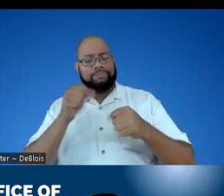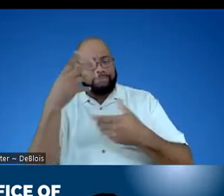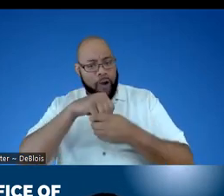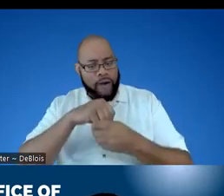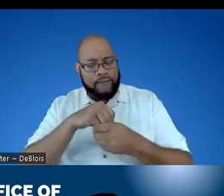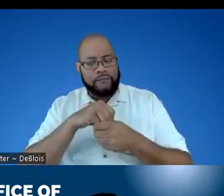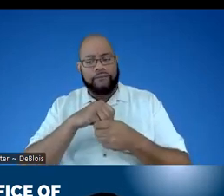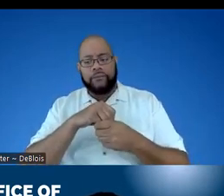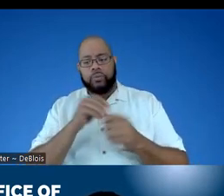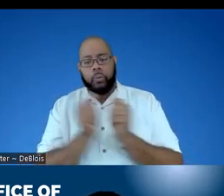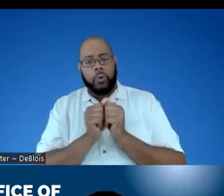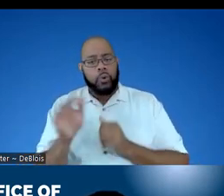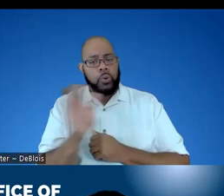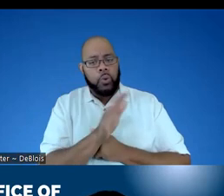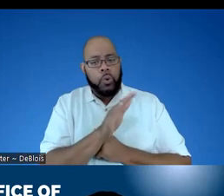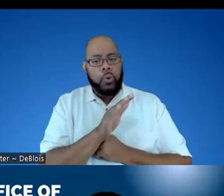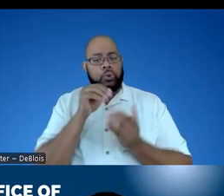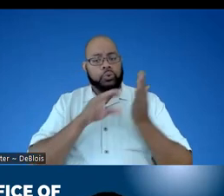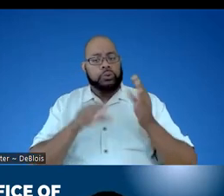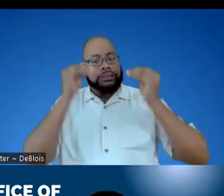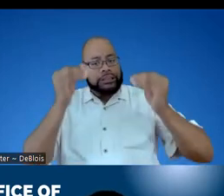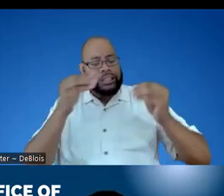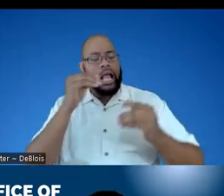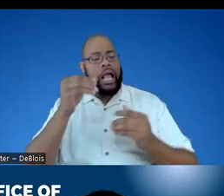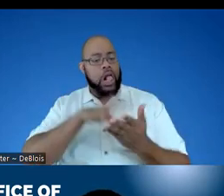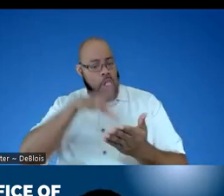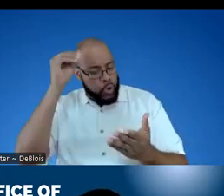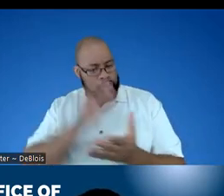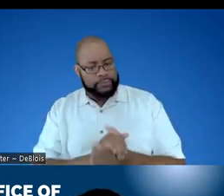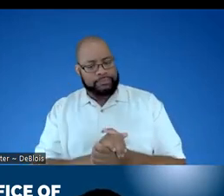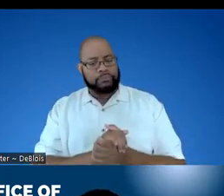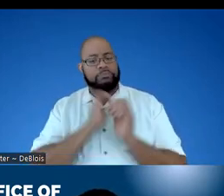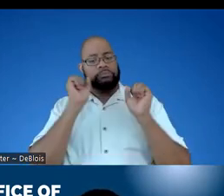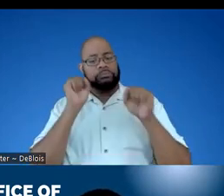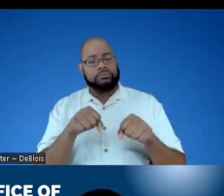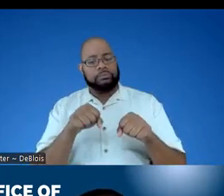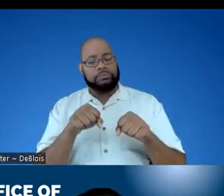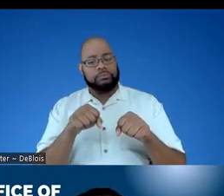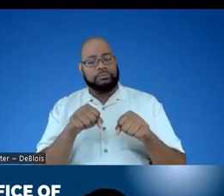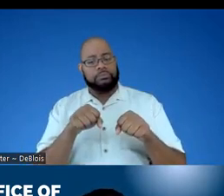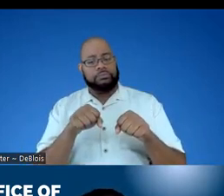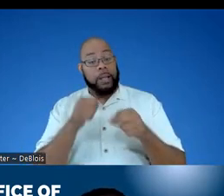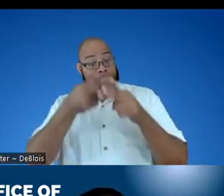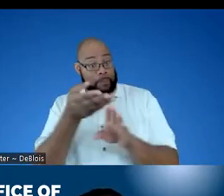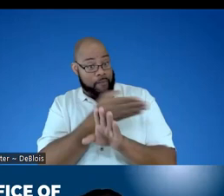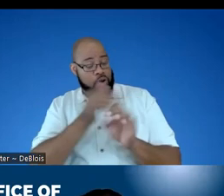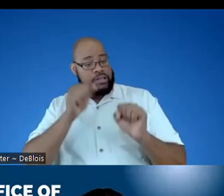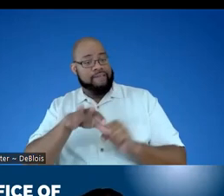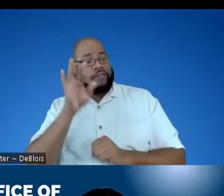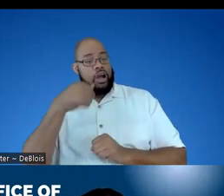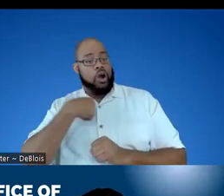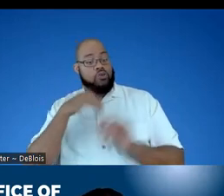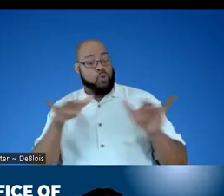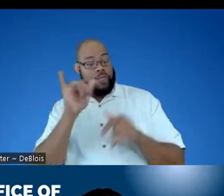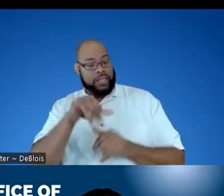into your students teaching and learning. You can, as has been mentioned before, you can find the recording